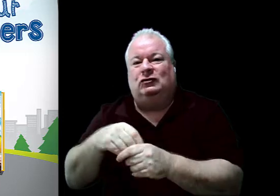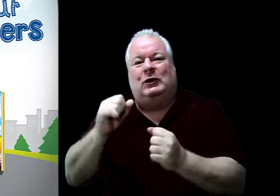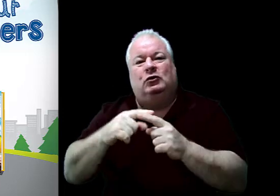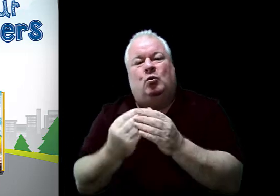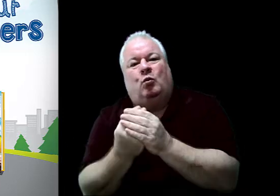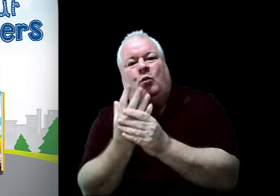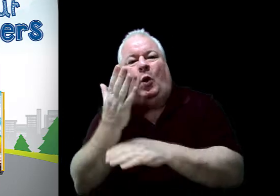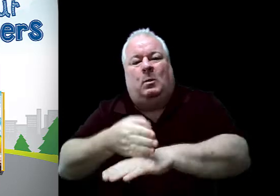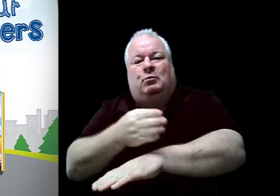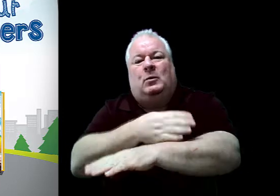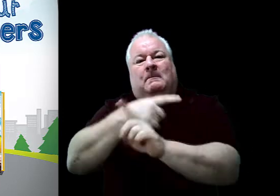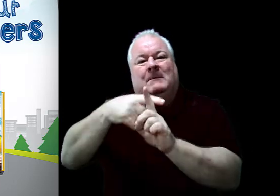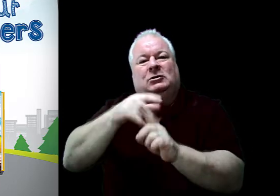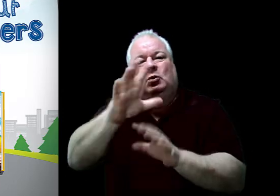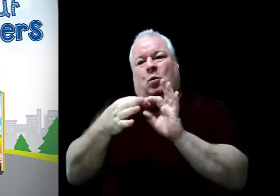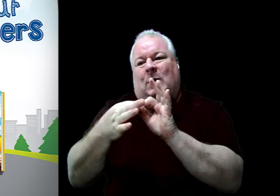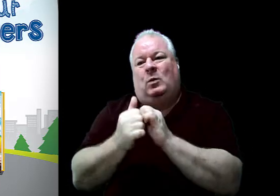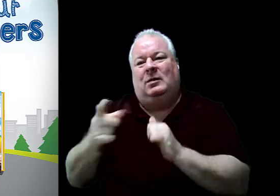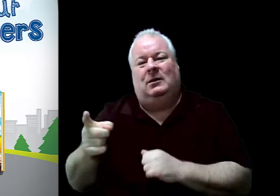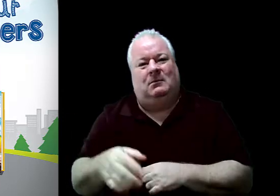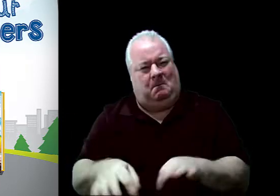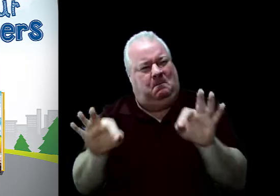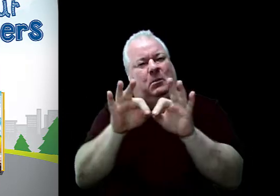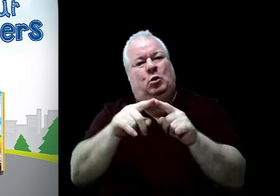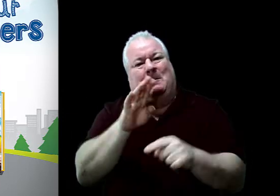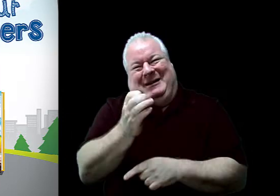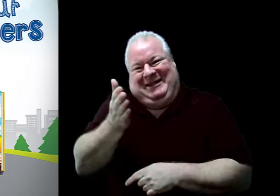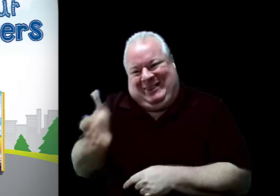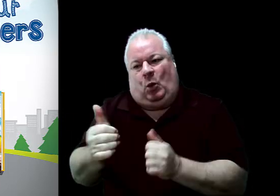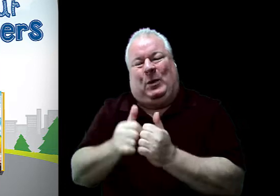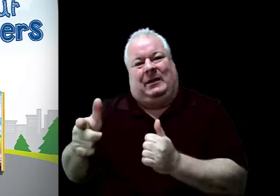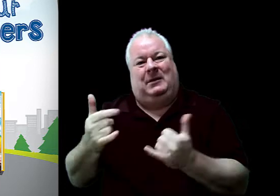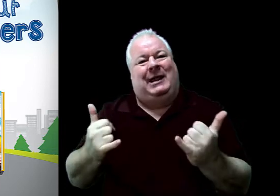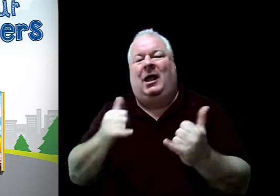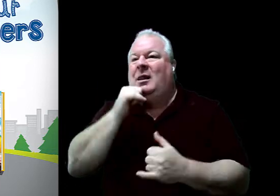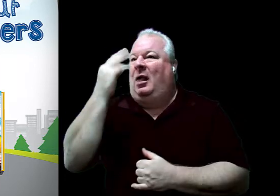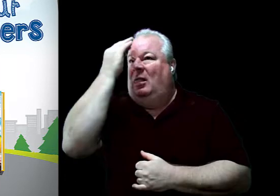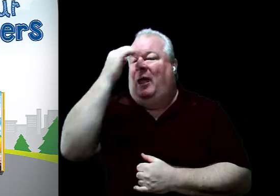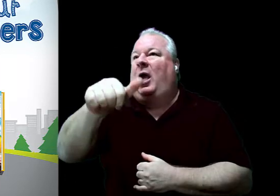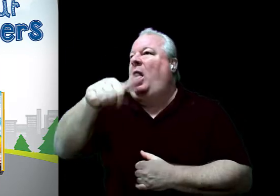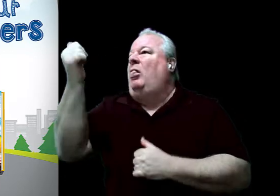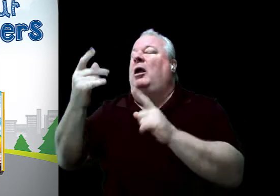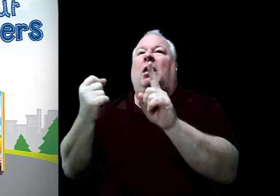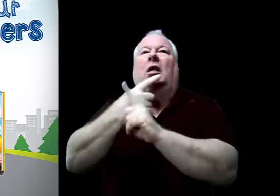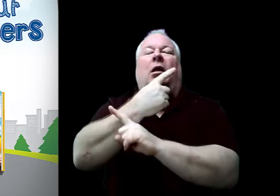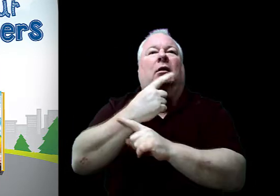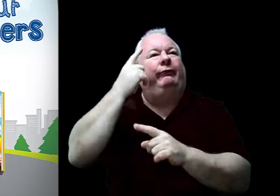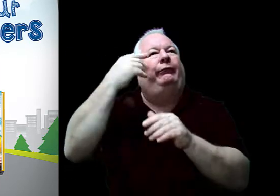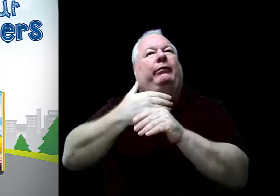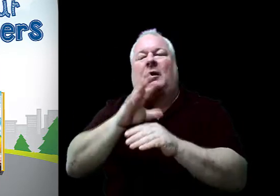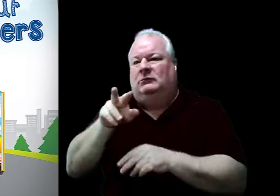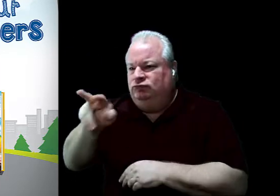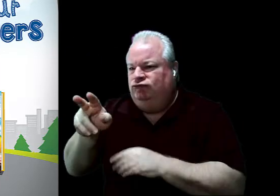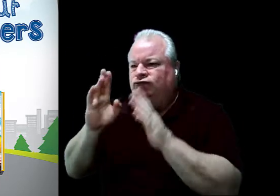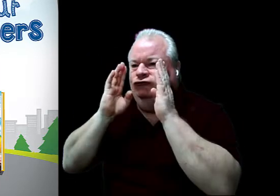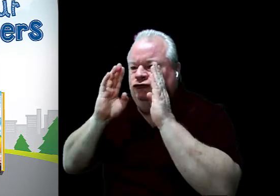And while you are with them, it's important to be present with them. Be engaged in the present moment. Number